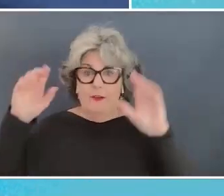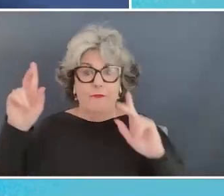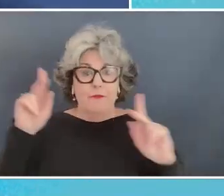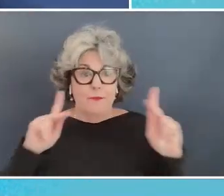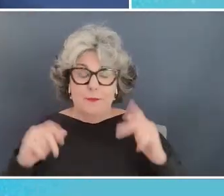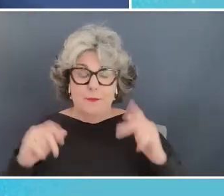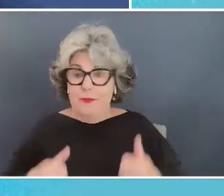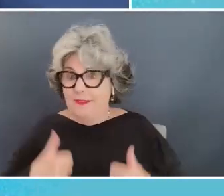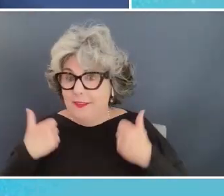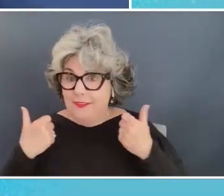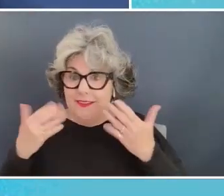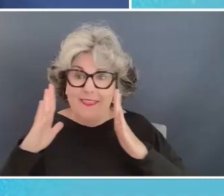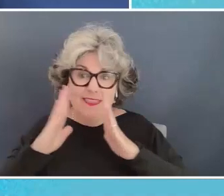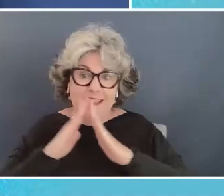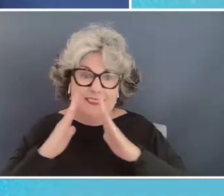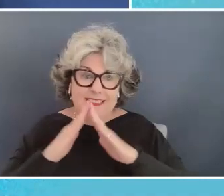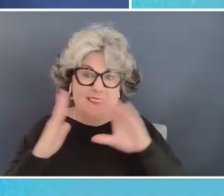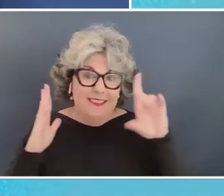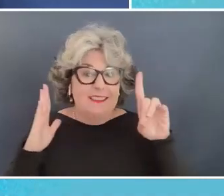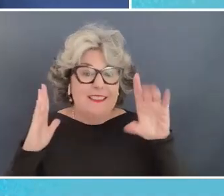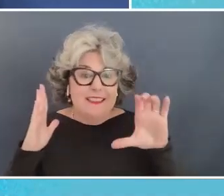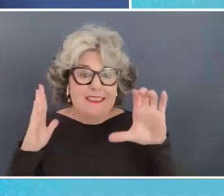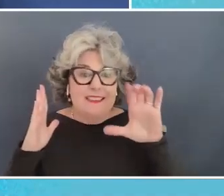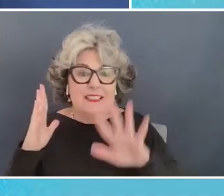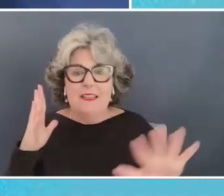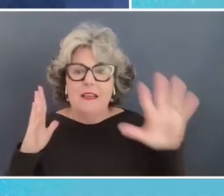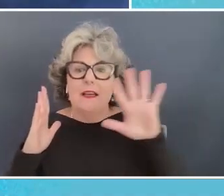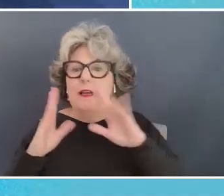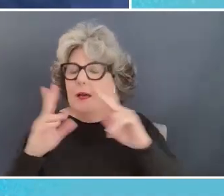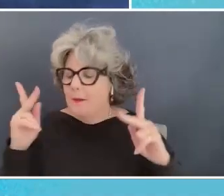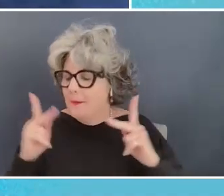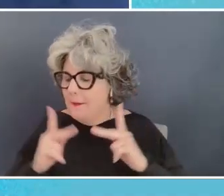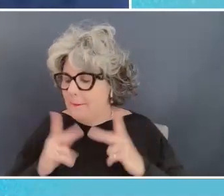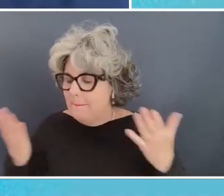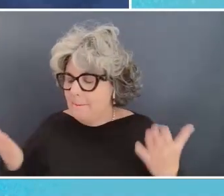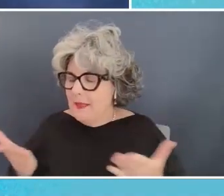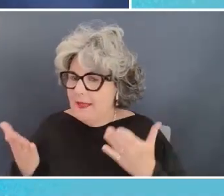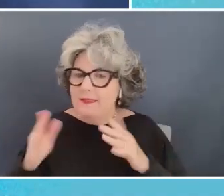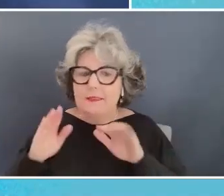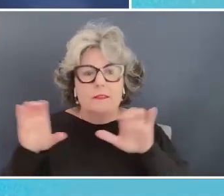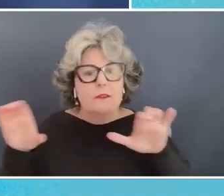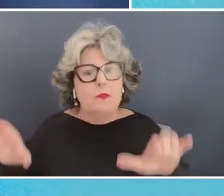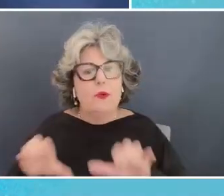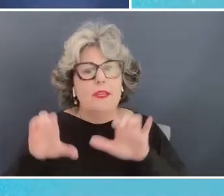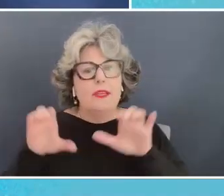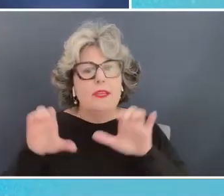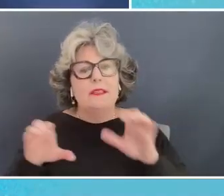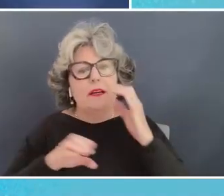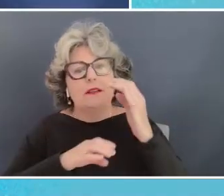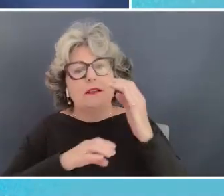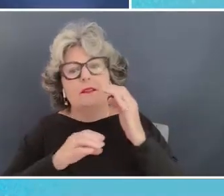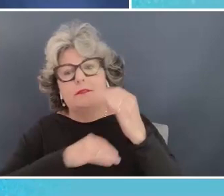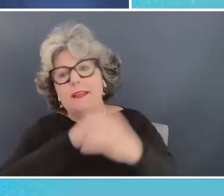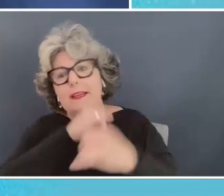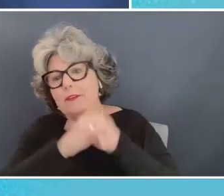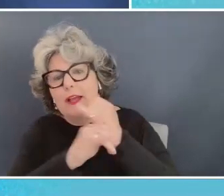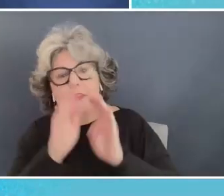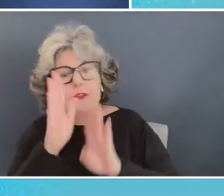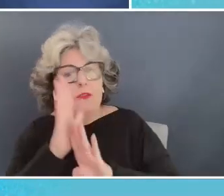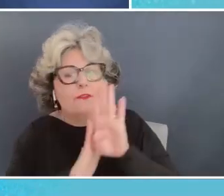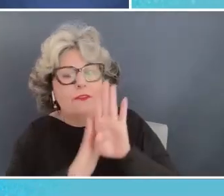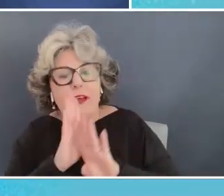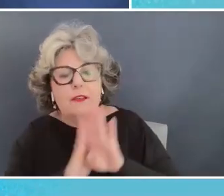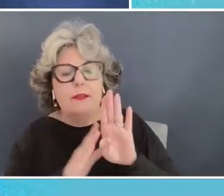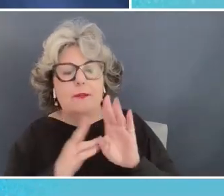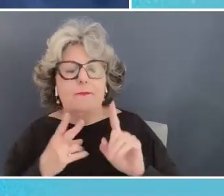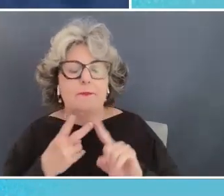right when you think about the places where we conduct international development people who who may be